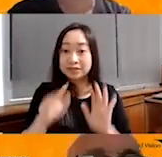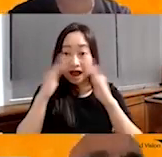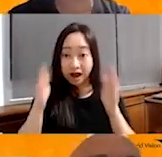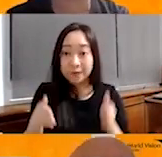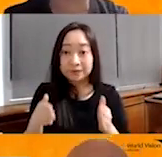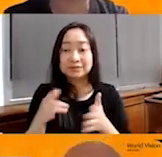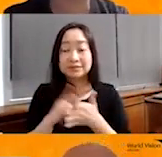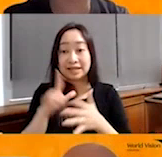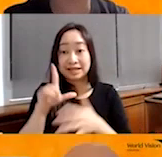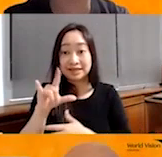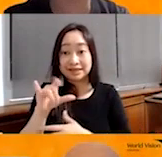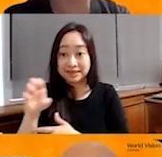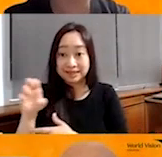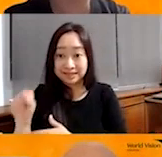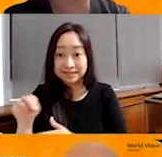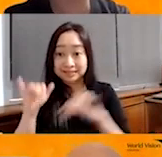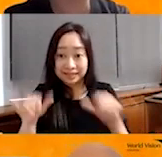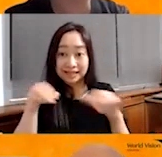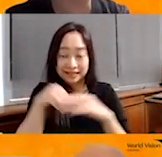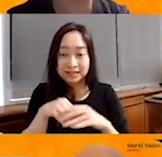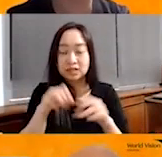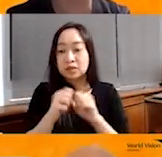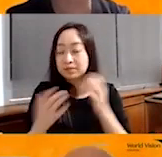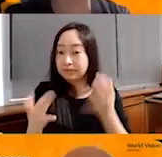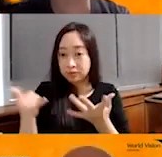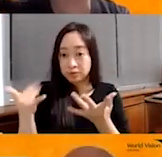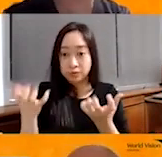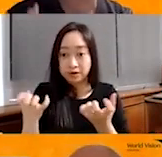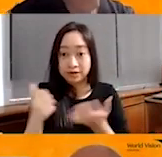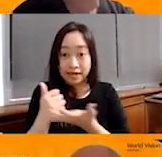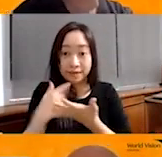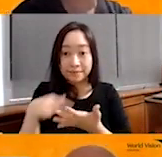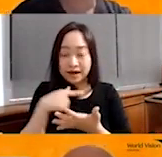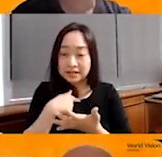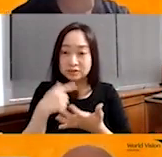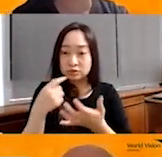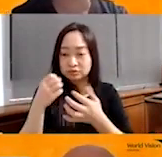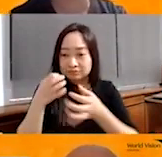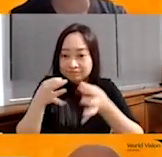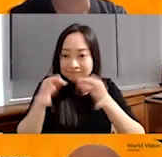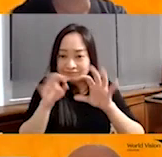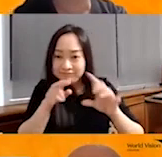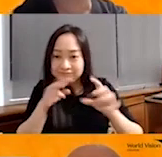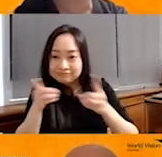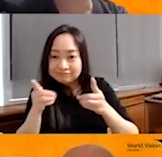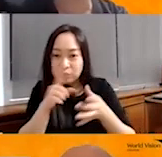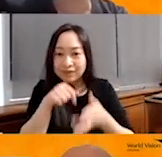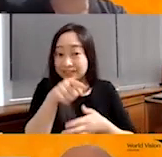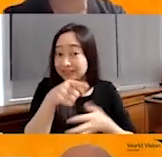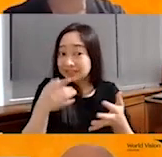that Lien is staying in. So maybe you want to help us to orientate what this is?